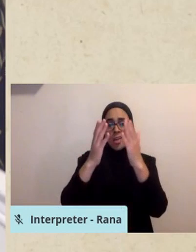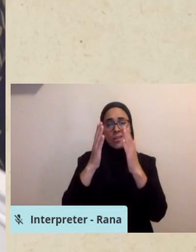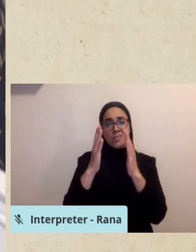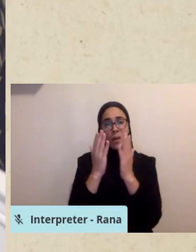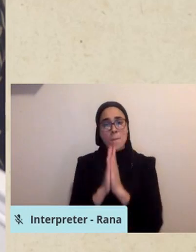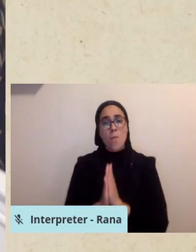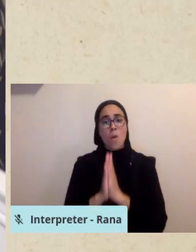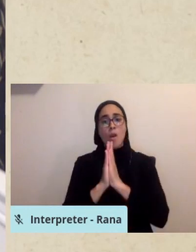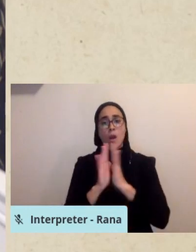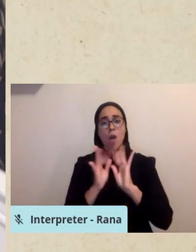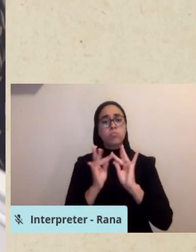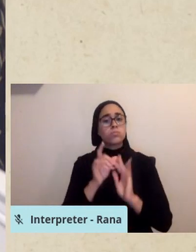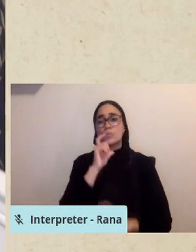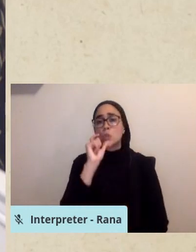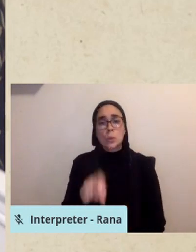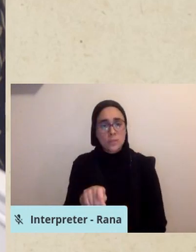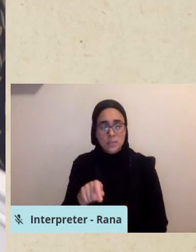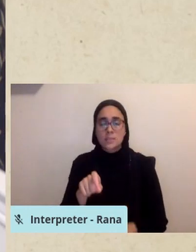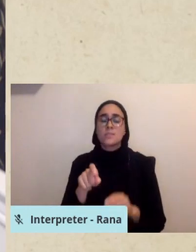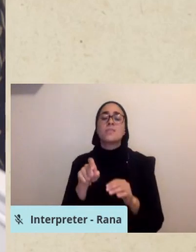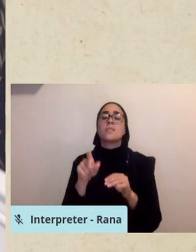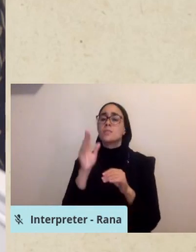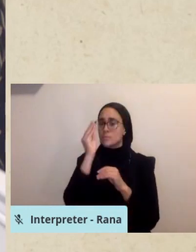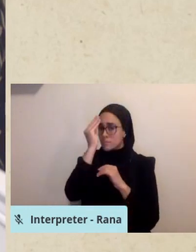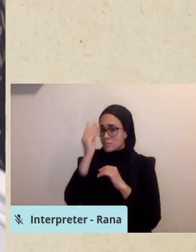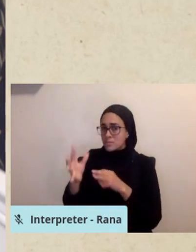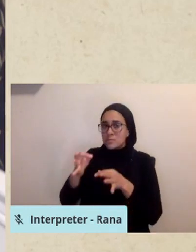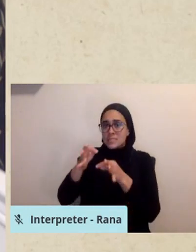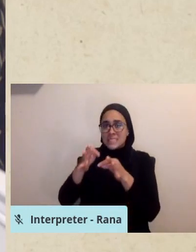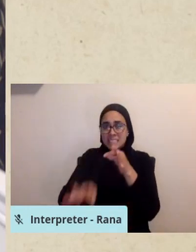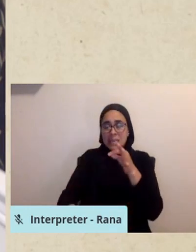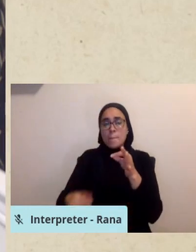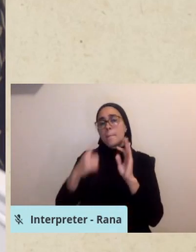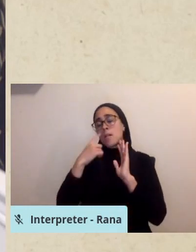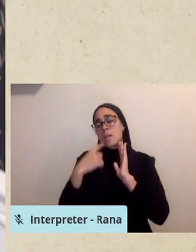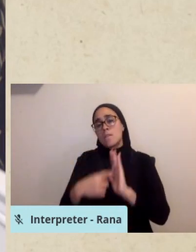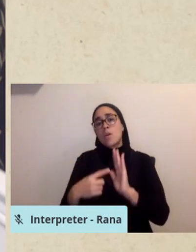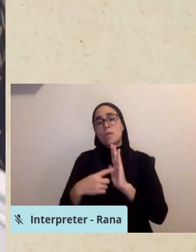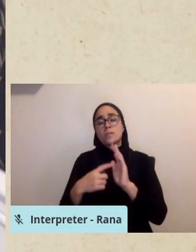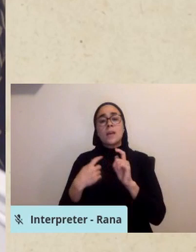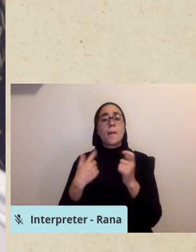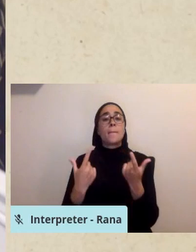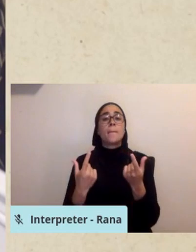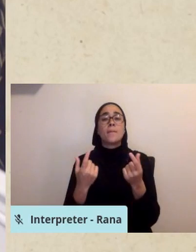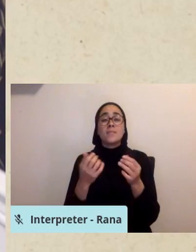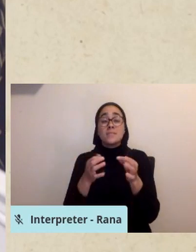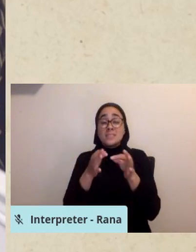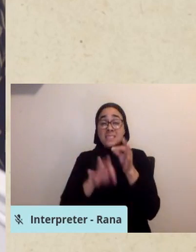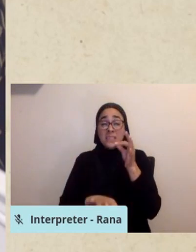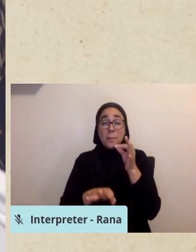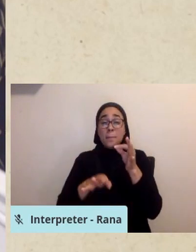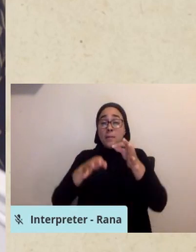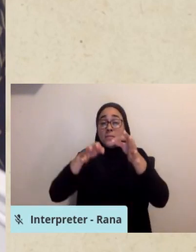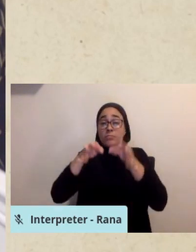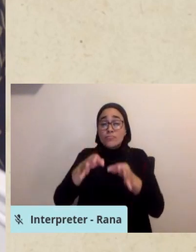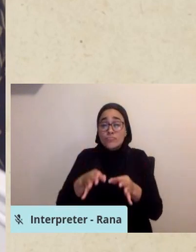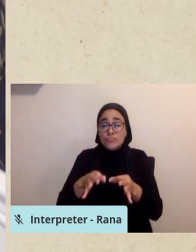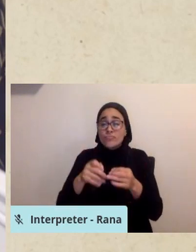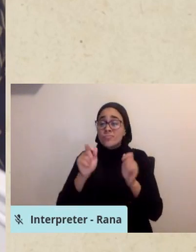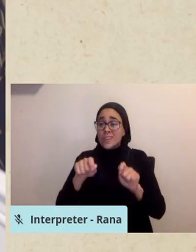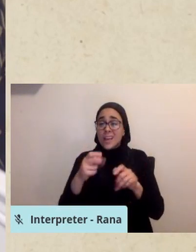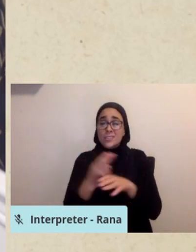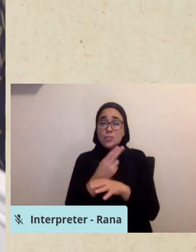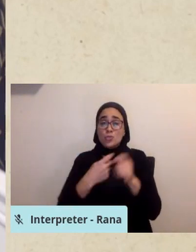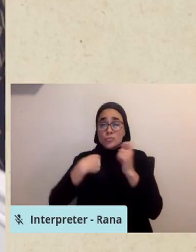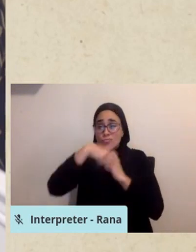And, you know, just this simple inclusion of the detail, like a bandage wrap or a strip of gauze, that is not something that you